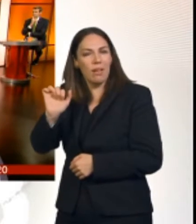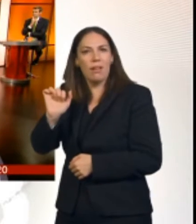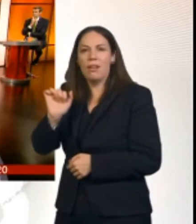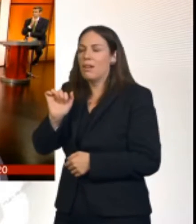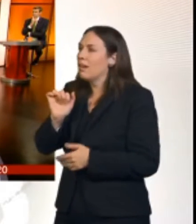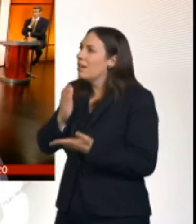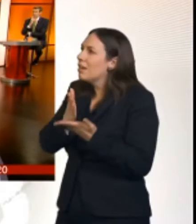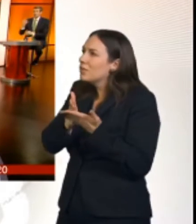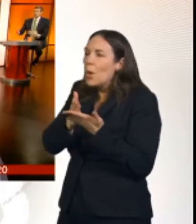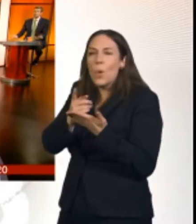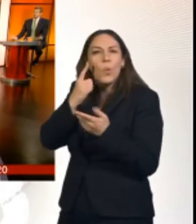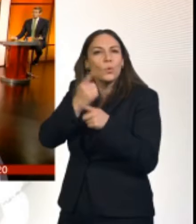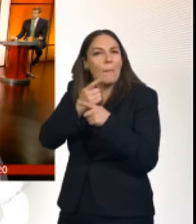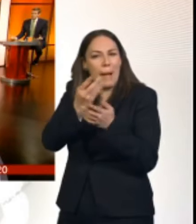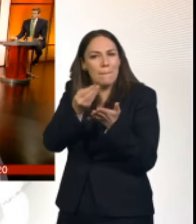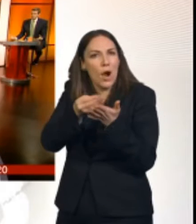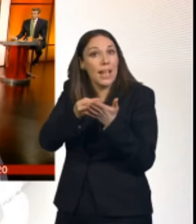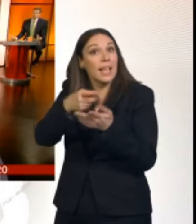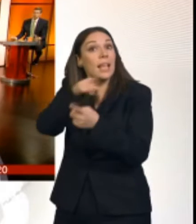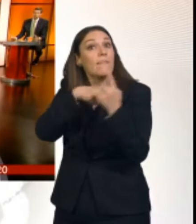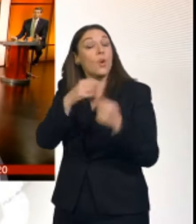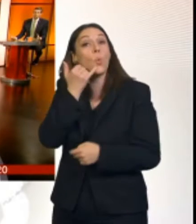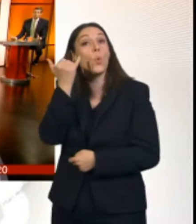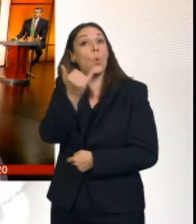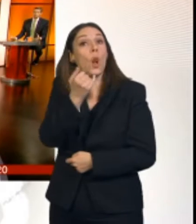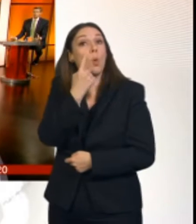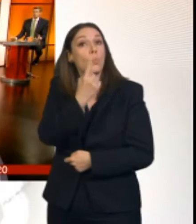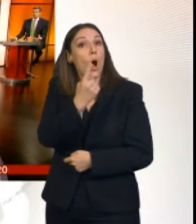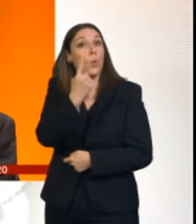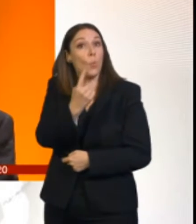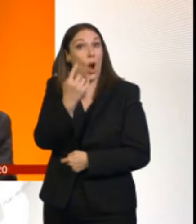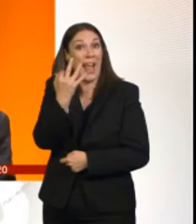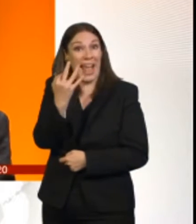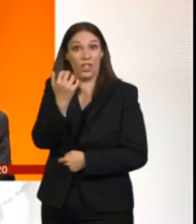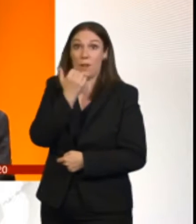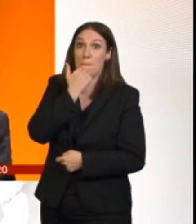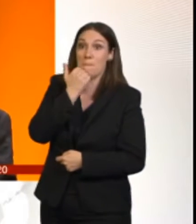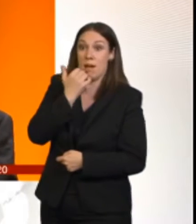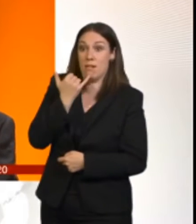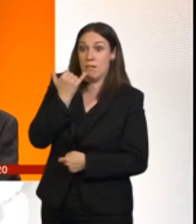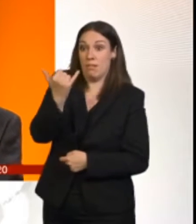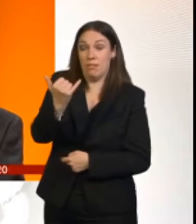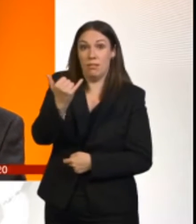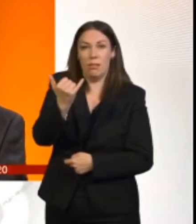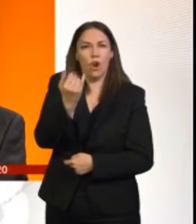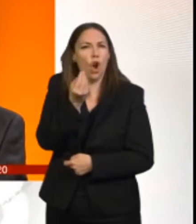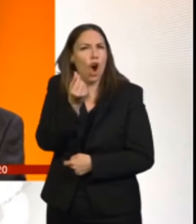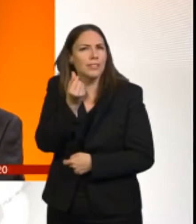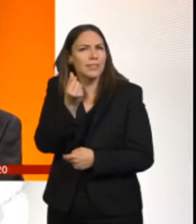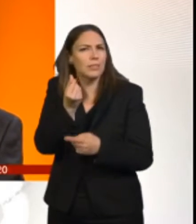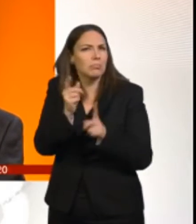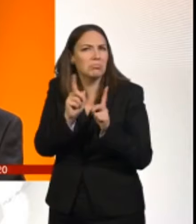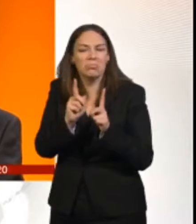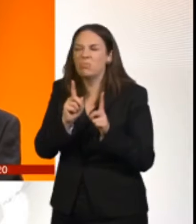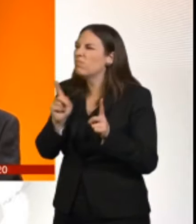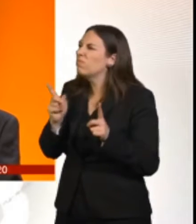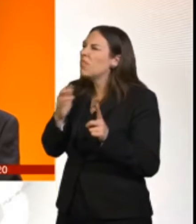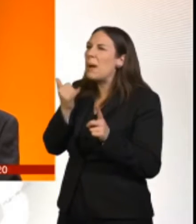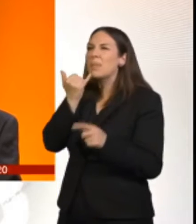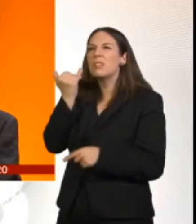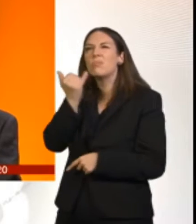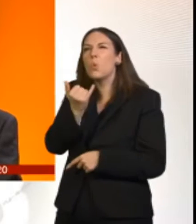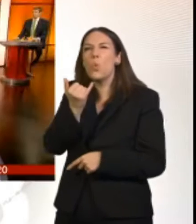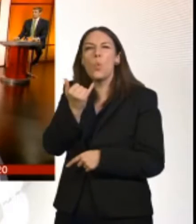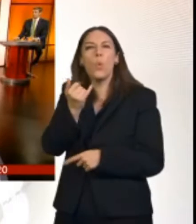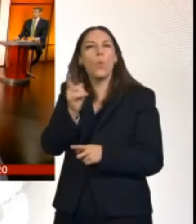How much does it cost? So you would imagine what. You know. You ring director inquiries. You're on the call maybe what. 90 seconds. Something